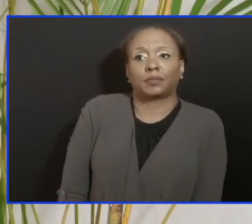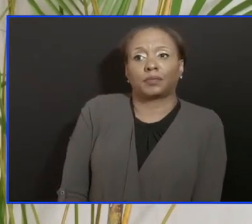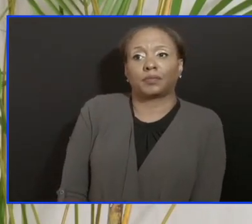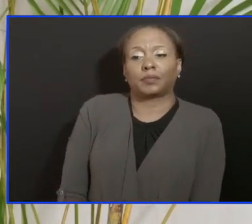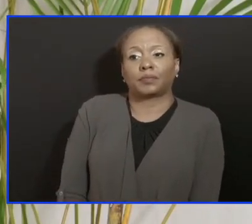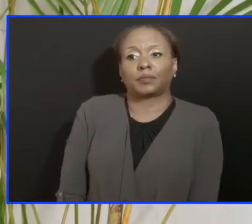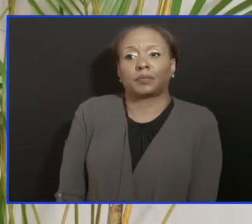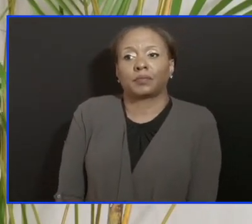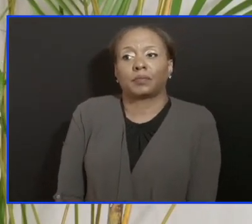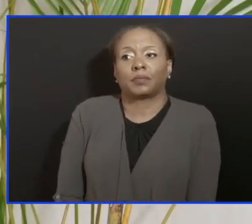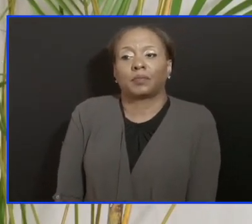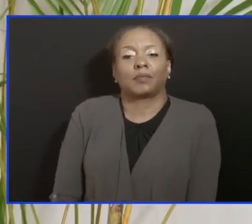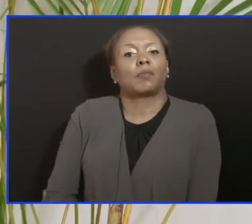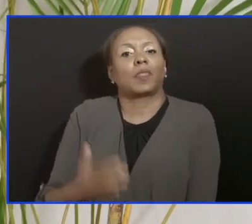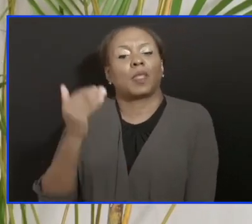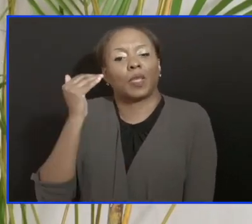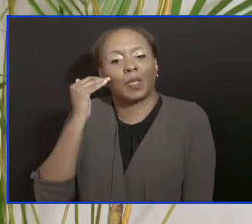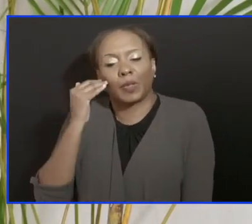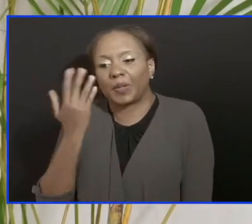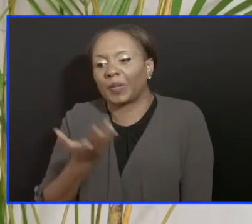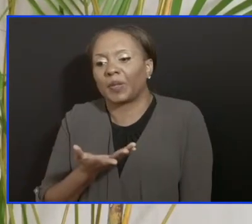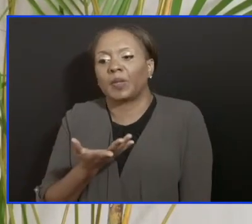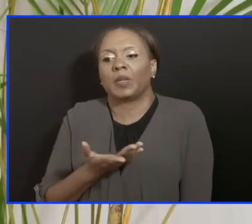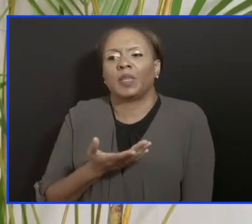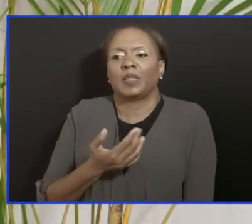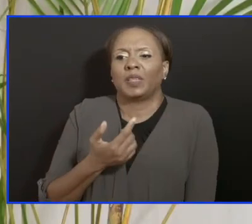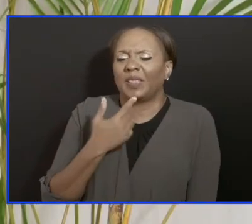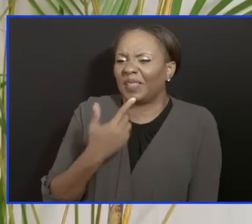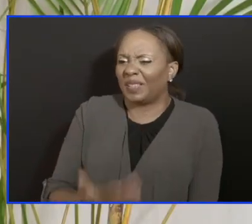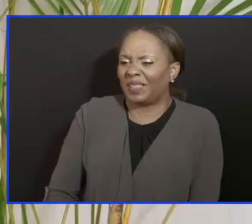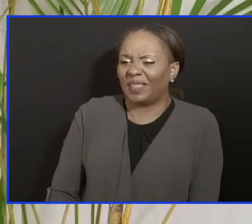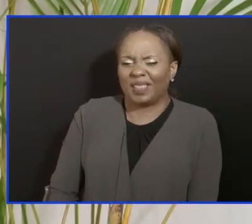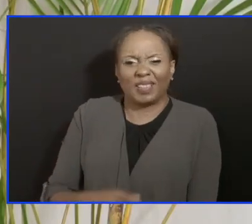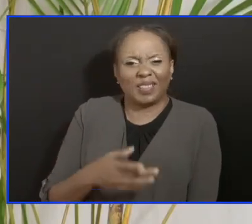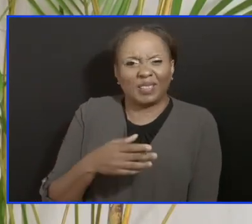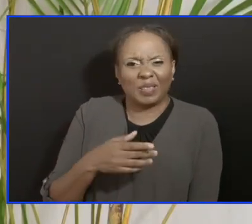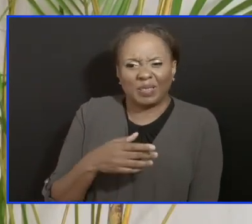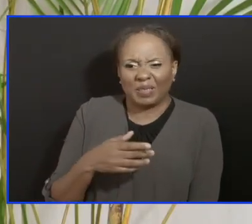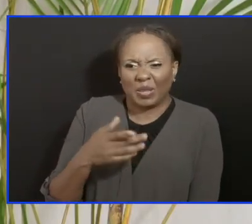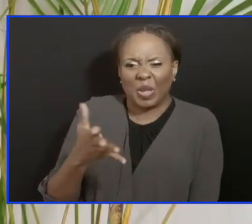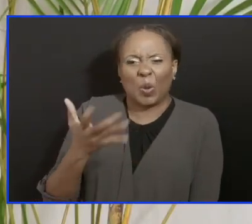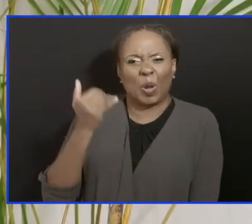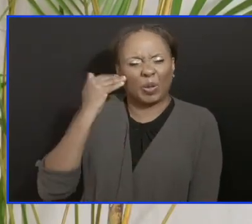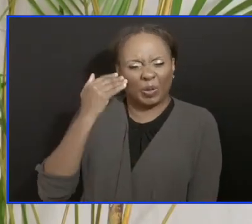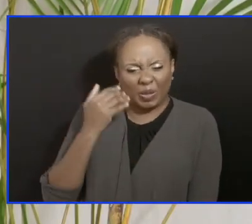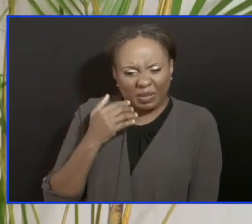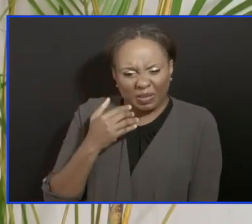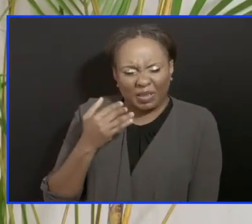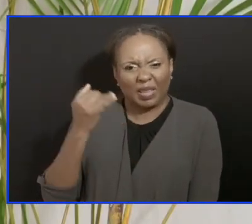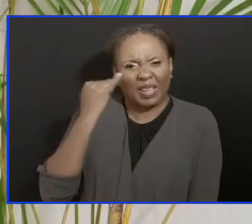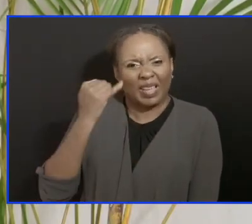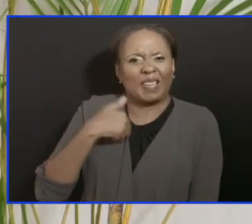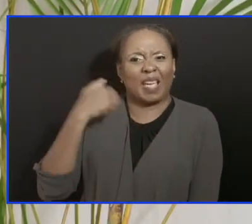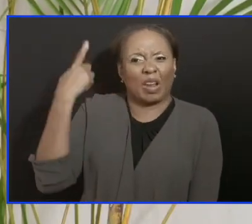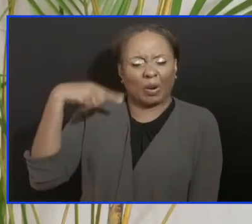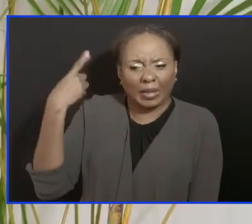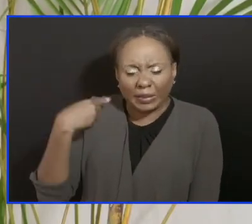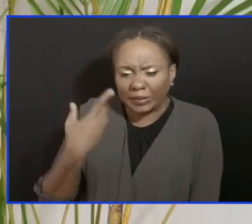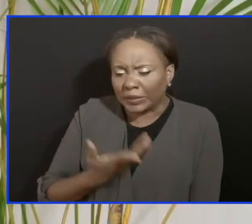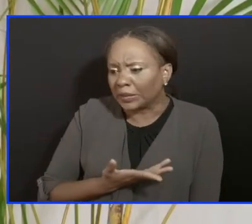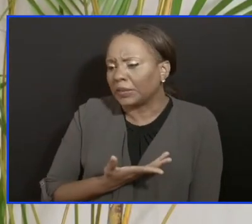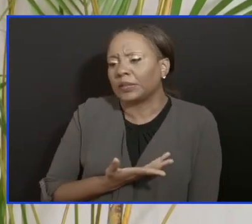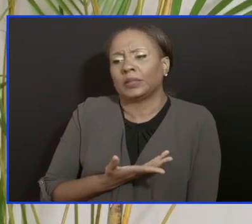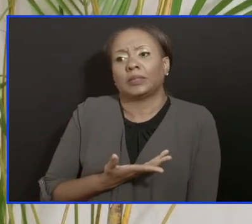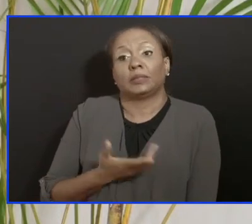today's results that you are probably asking what madness it is that we are doing. And I understand. I understand. I